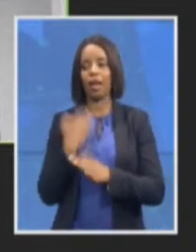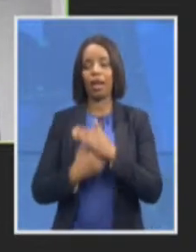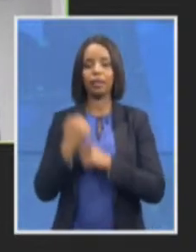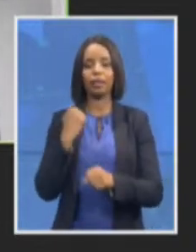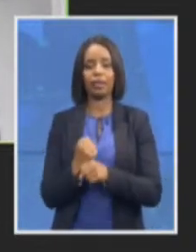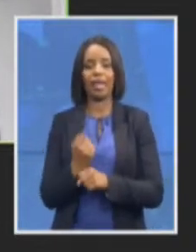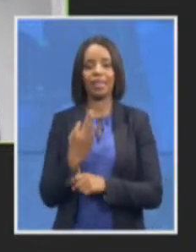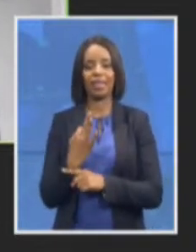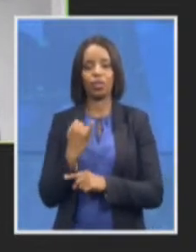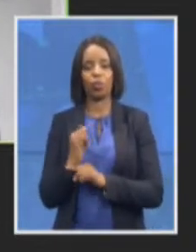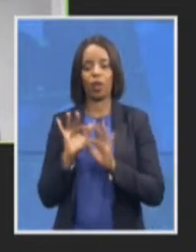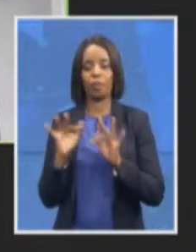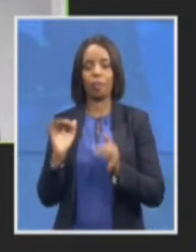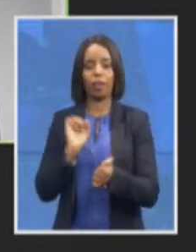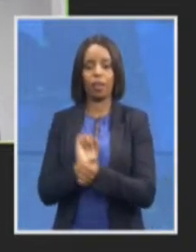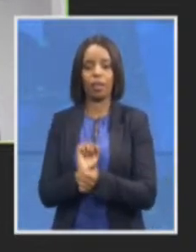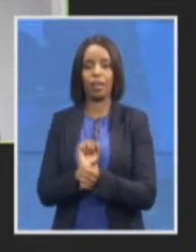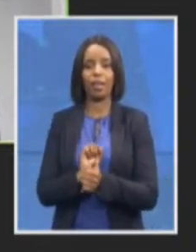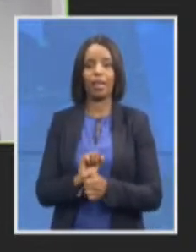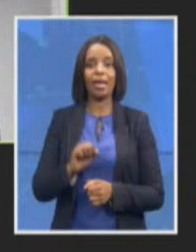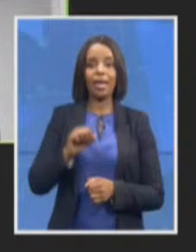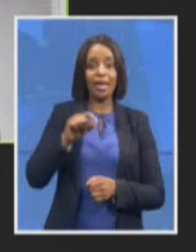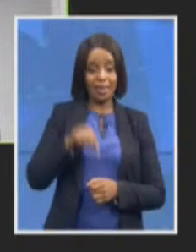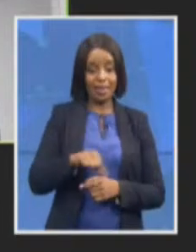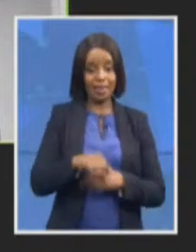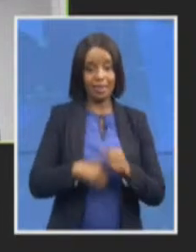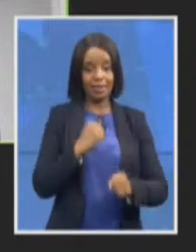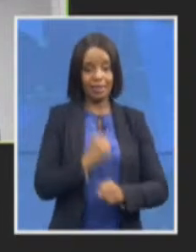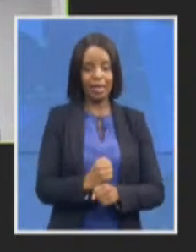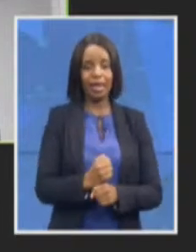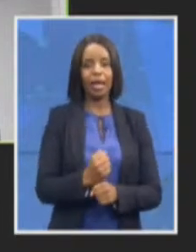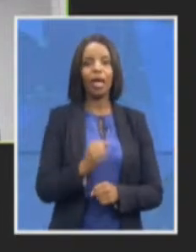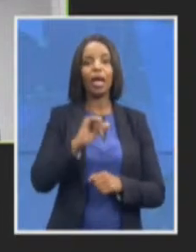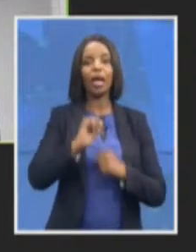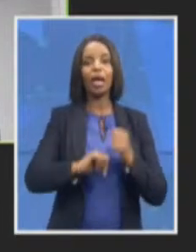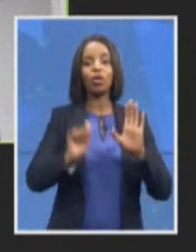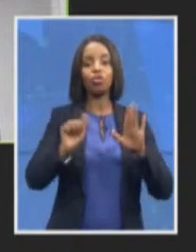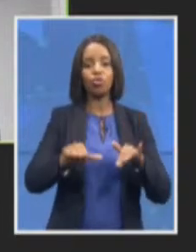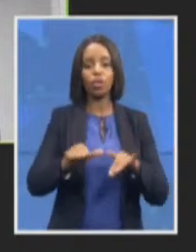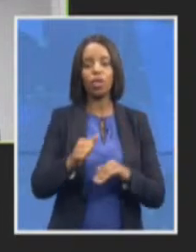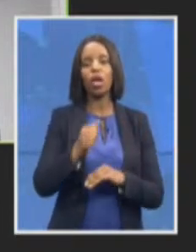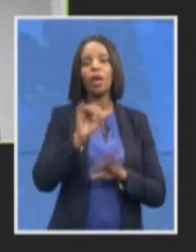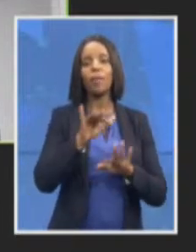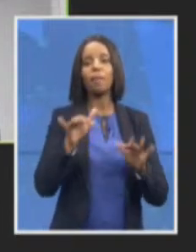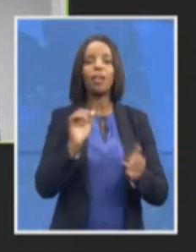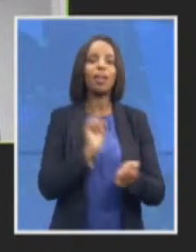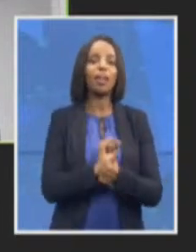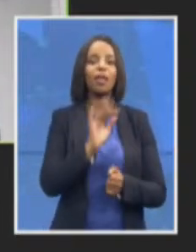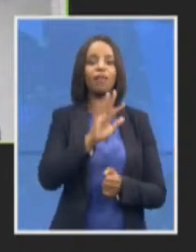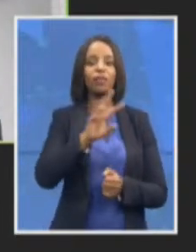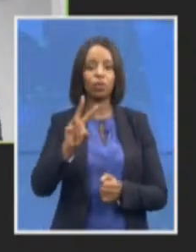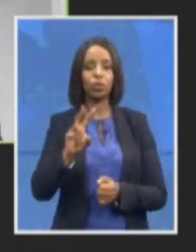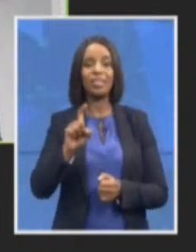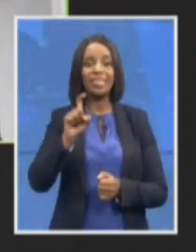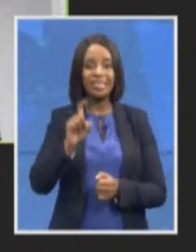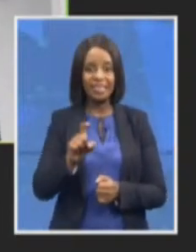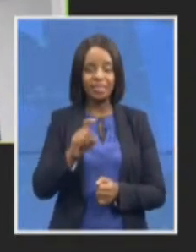of Q2 this year and private sector corruption cases increased from 68 to 84